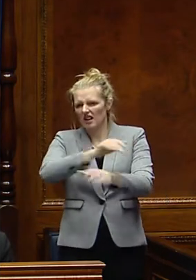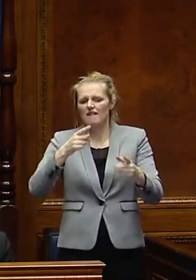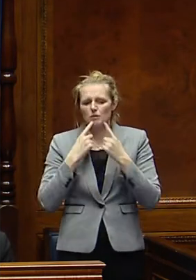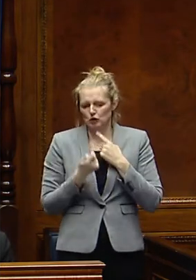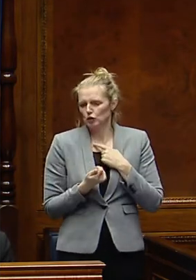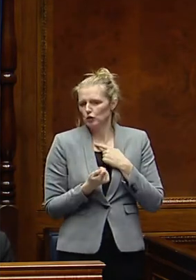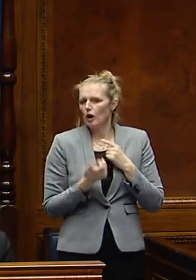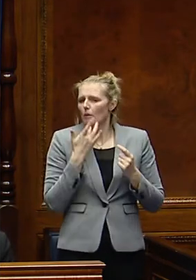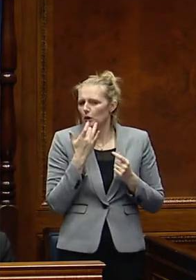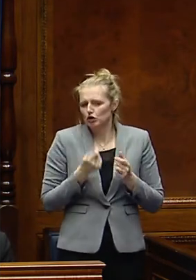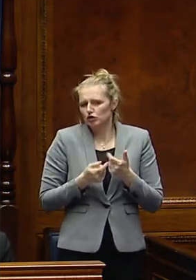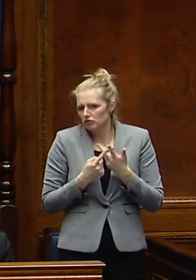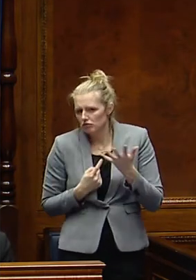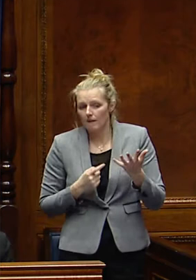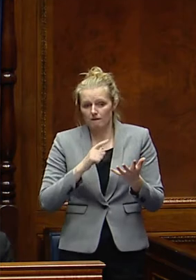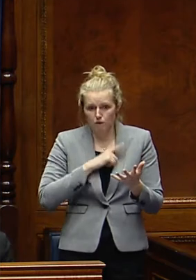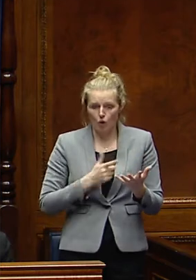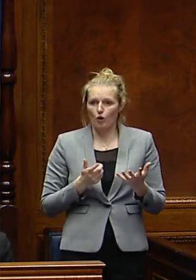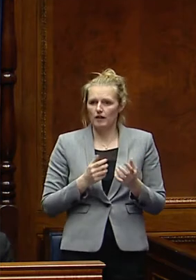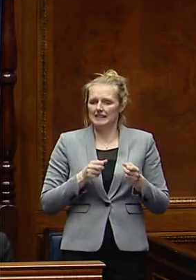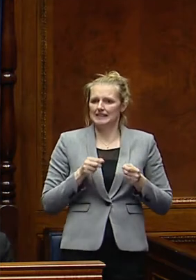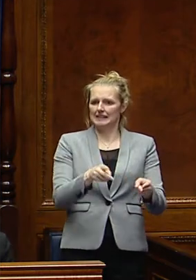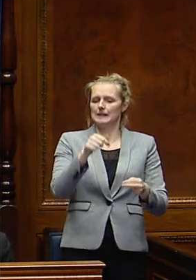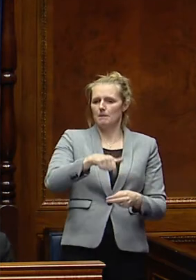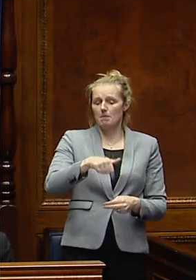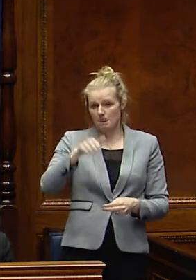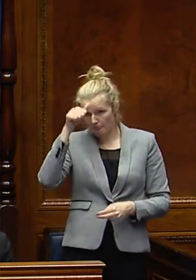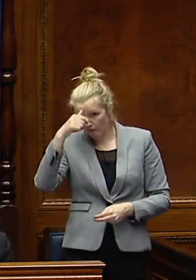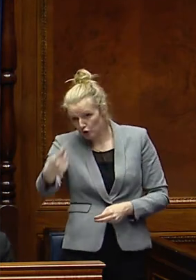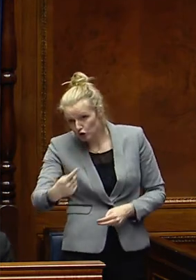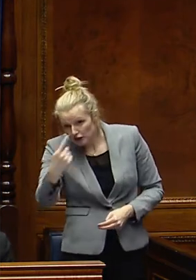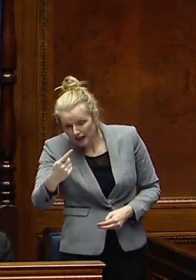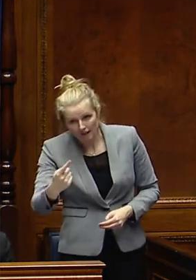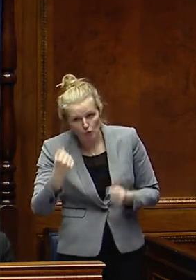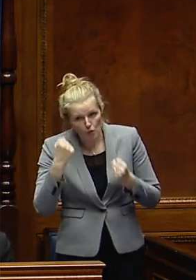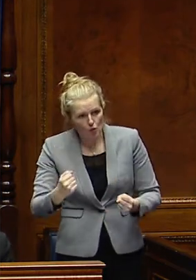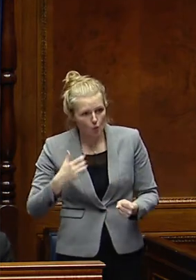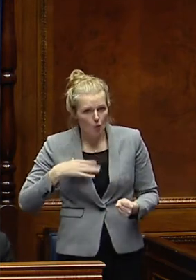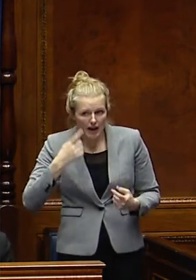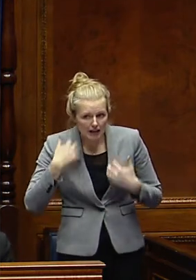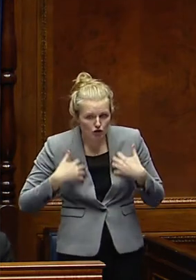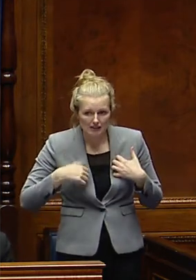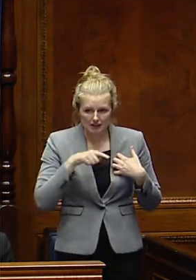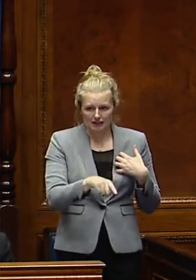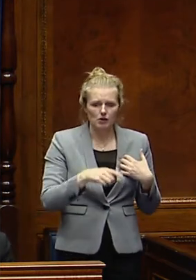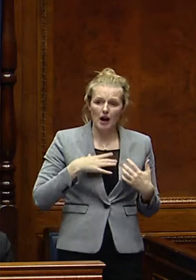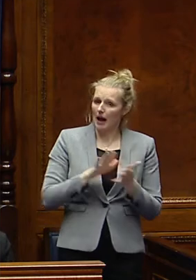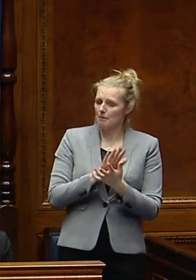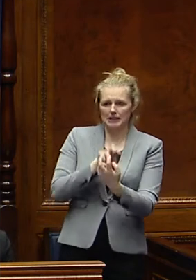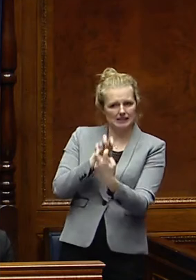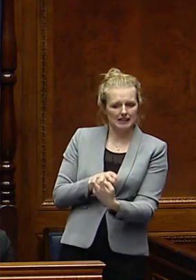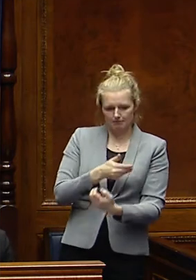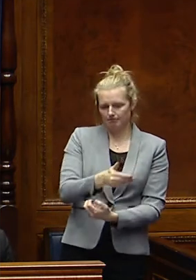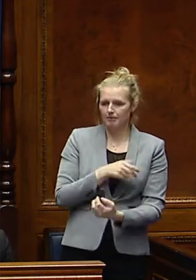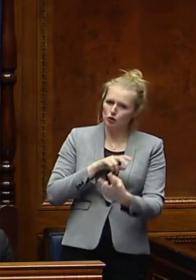time ahead. And I know this is a keen interest for the member in terms of the questions that you've sent. So I'm more than happy to sit down with you in the time